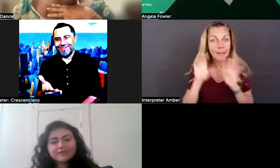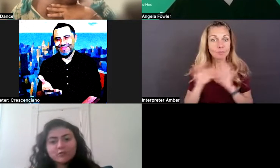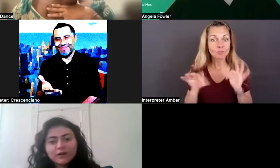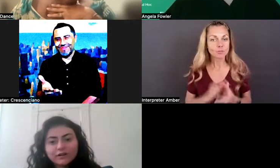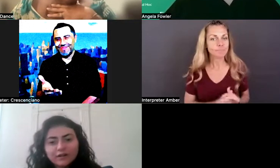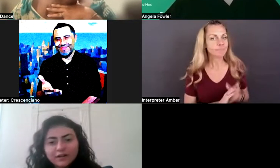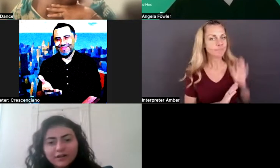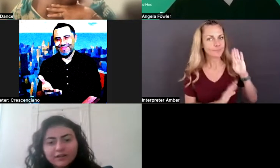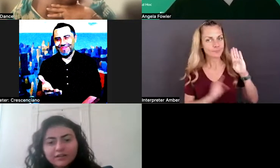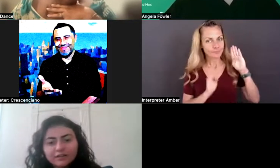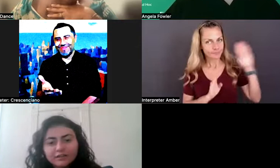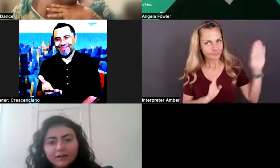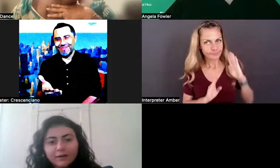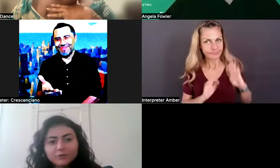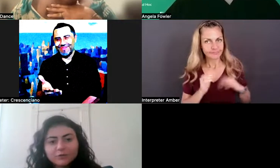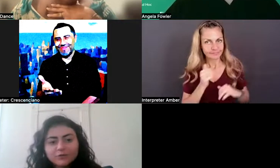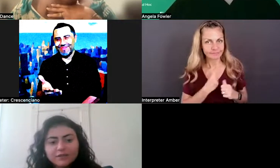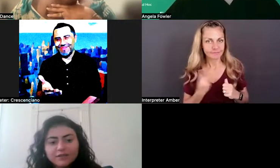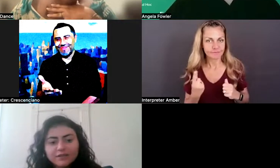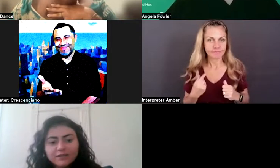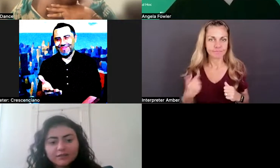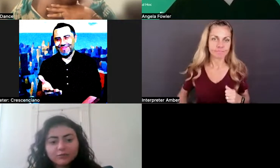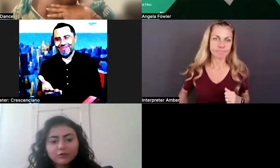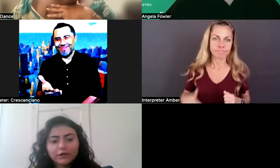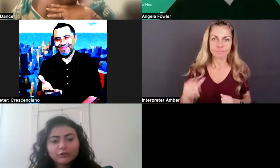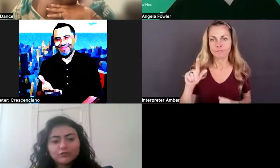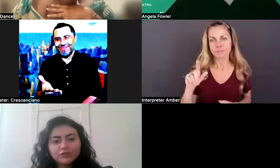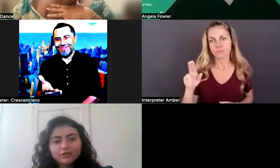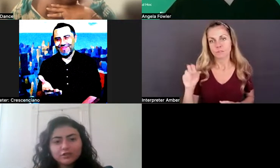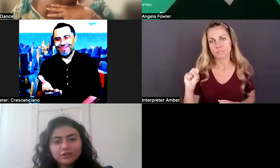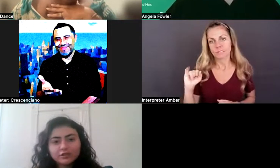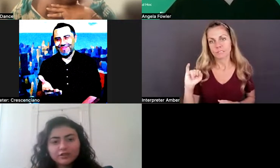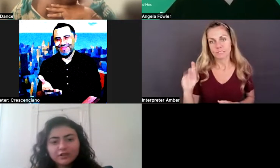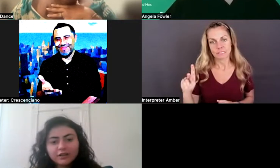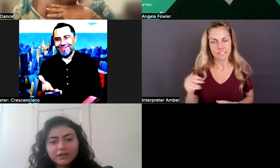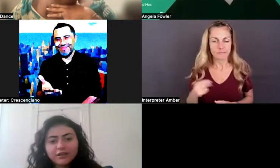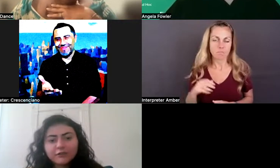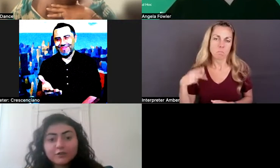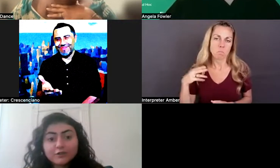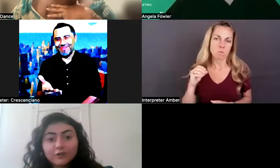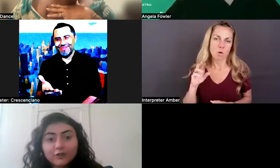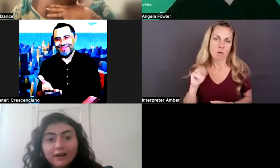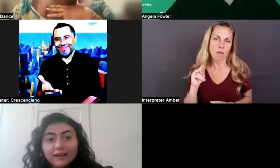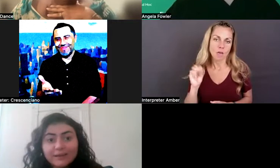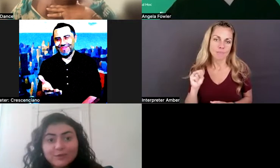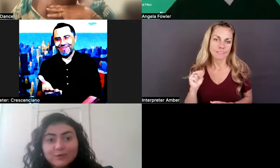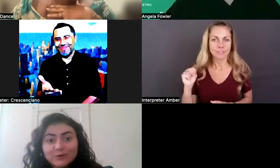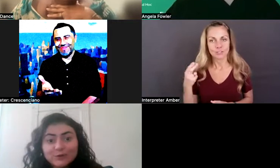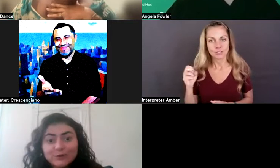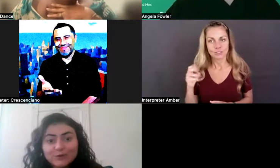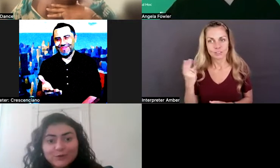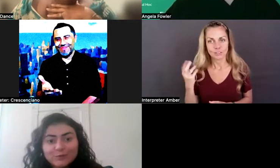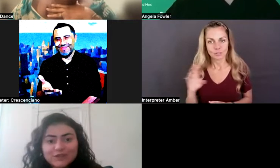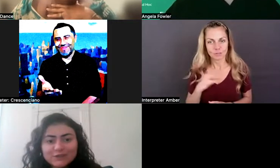Hi, everyone. Uh, I'm Lucek, pronoun she, her. First of all, I am